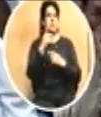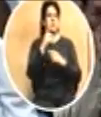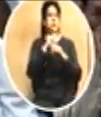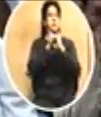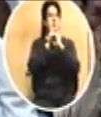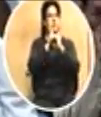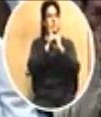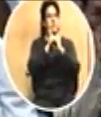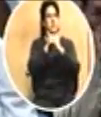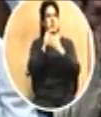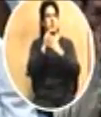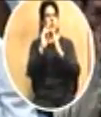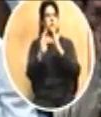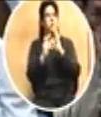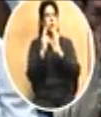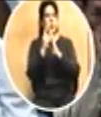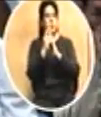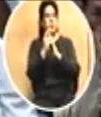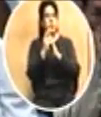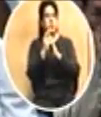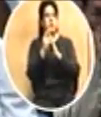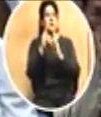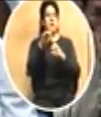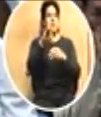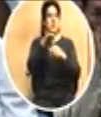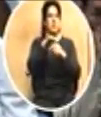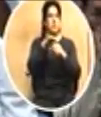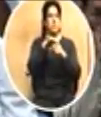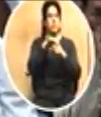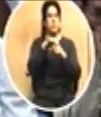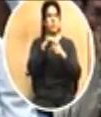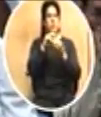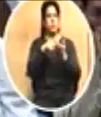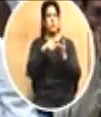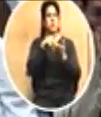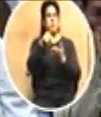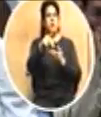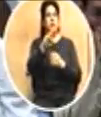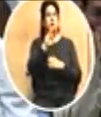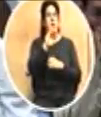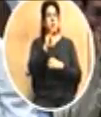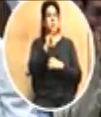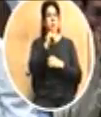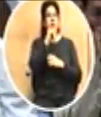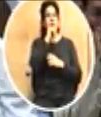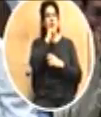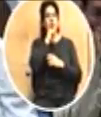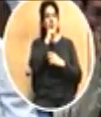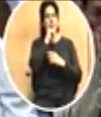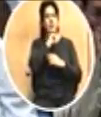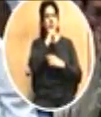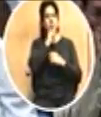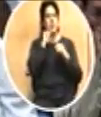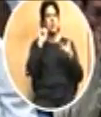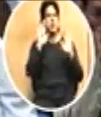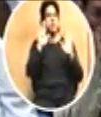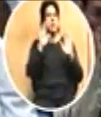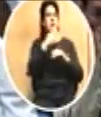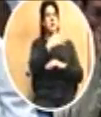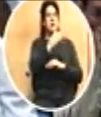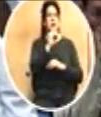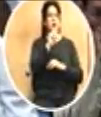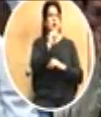that vote was paid for by the sacrifices and lives of